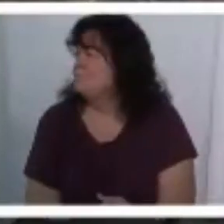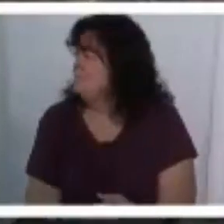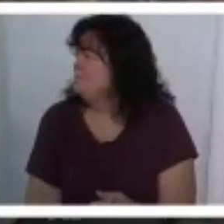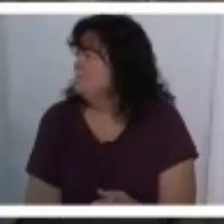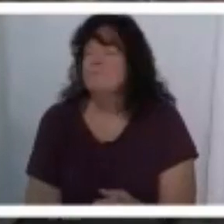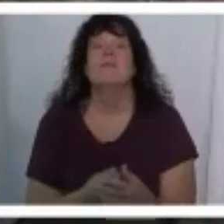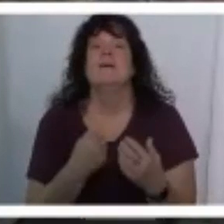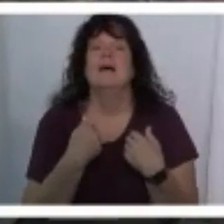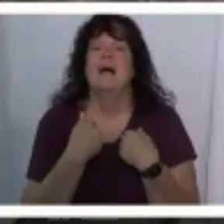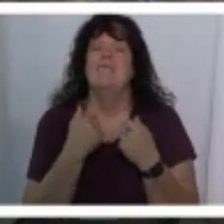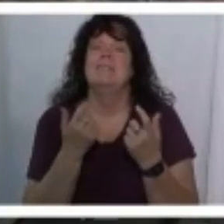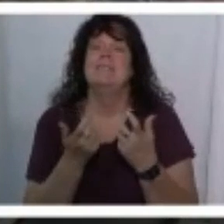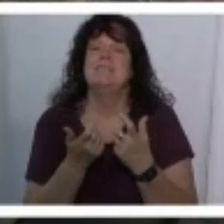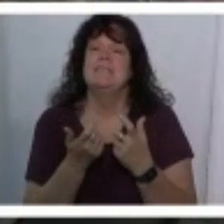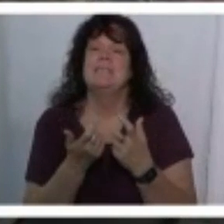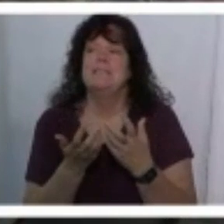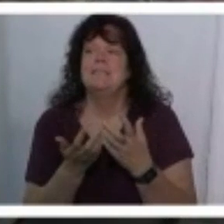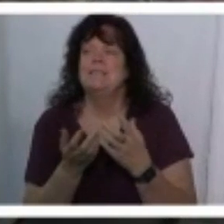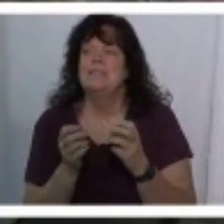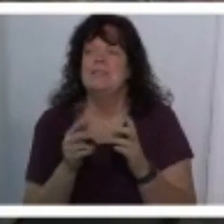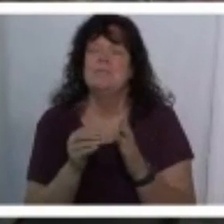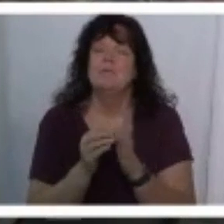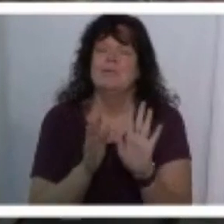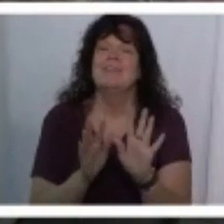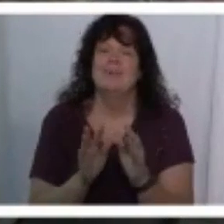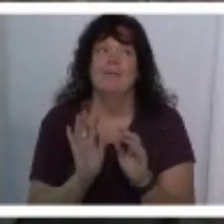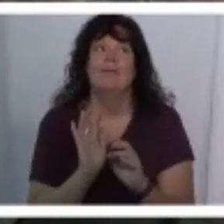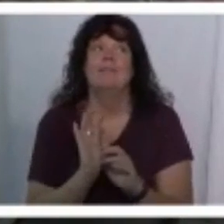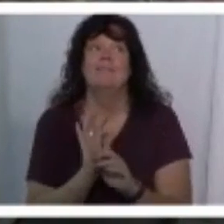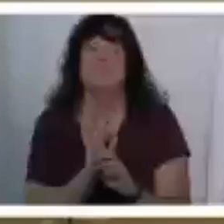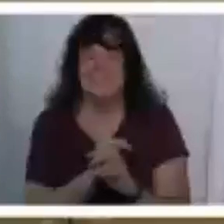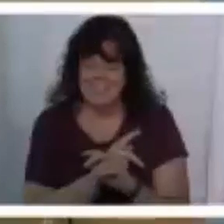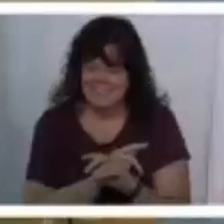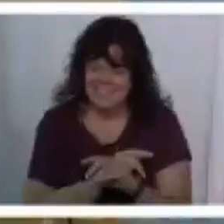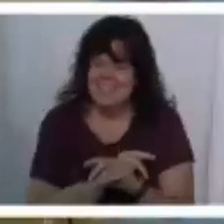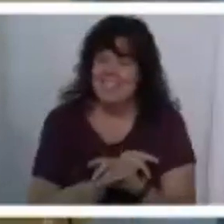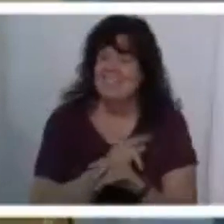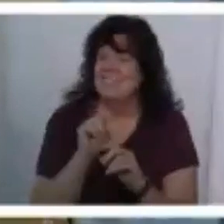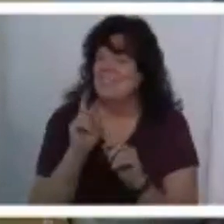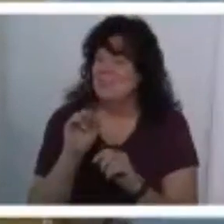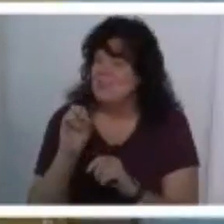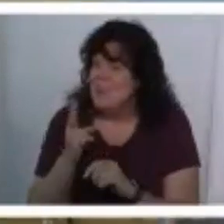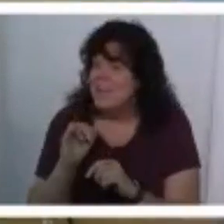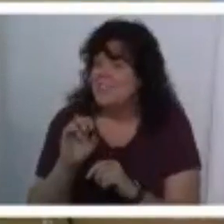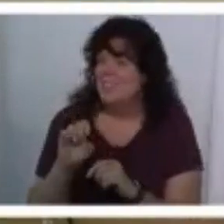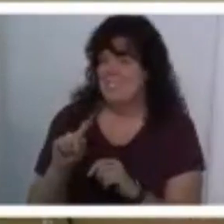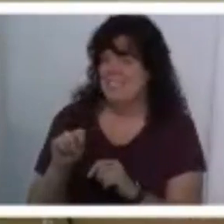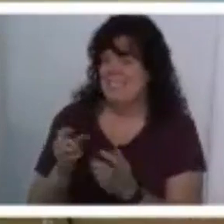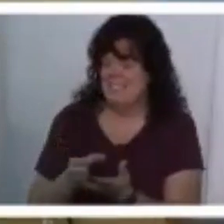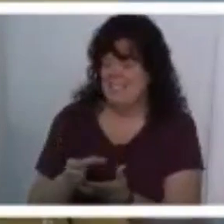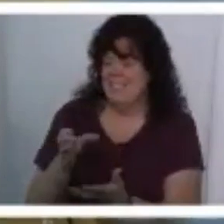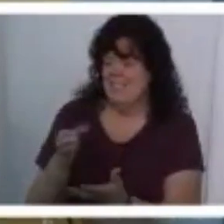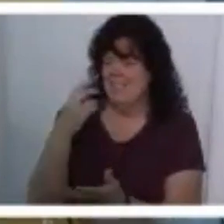i have a little dwight yokum for your life this is the trashiest mug for